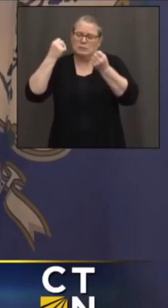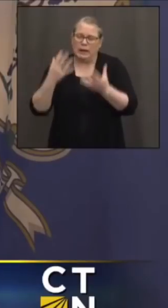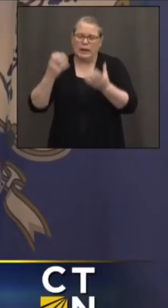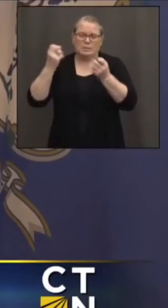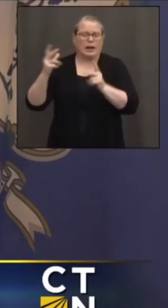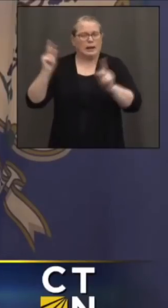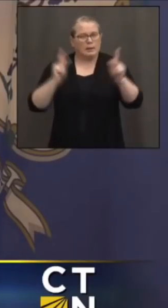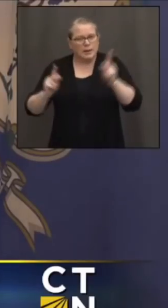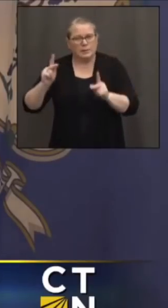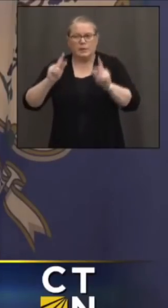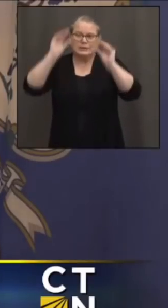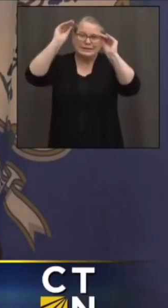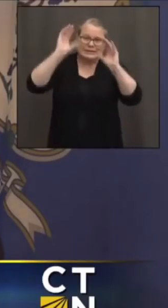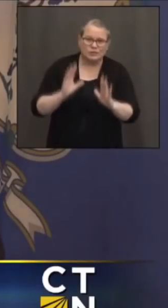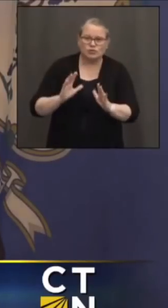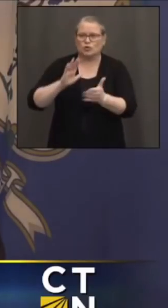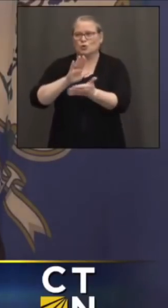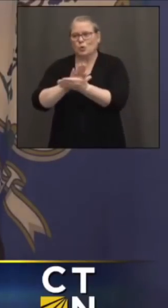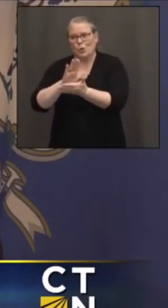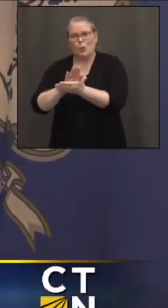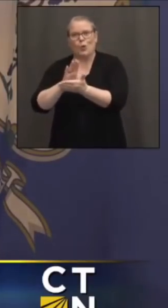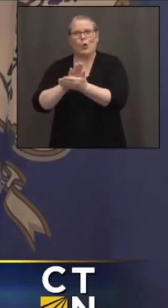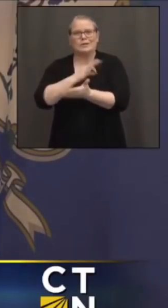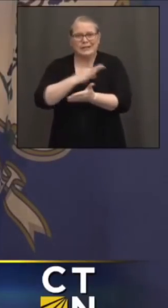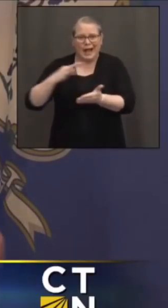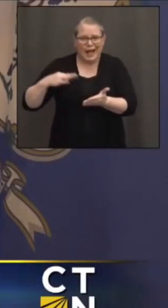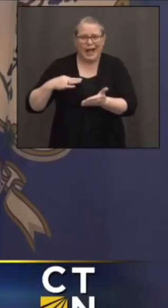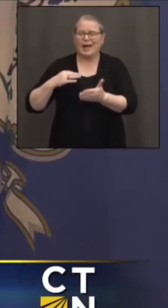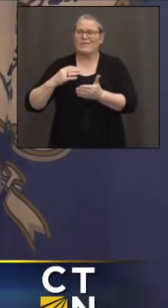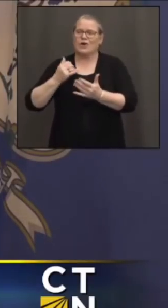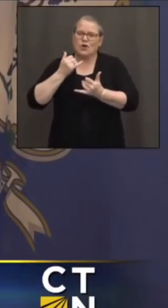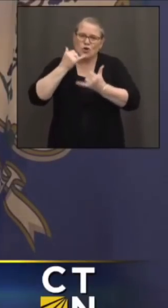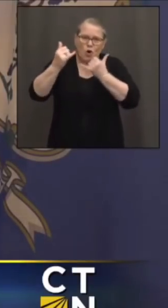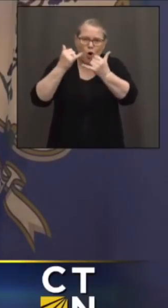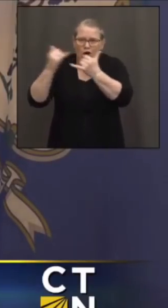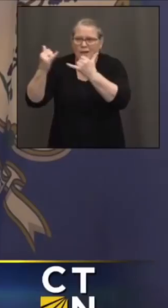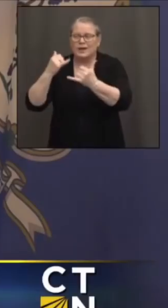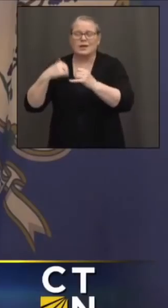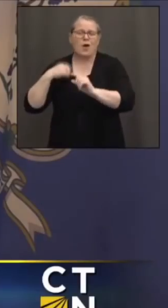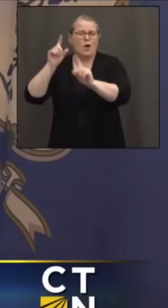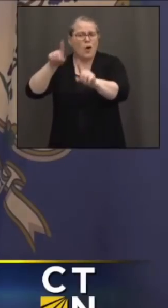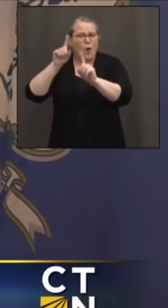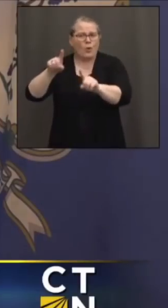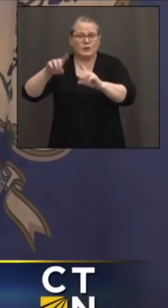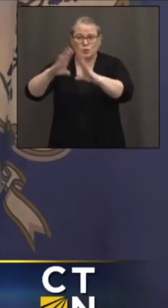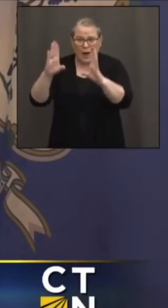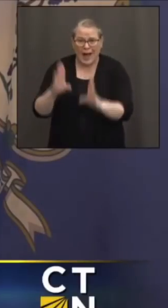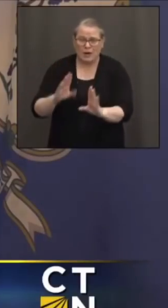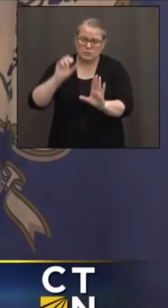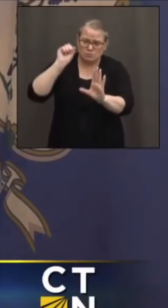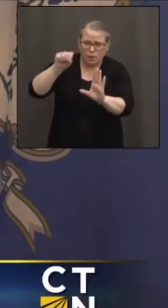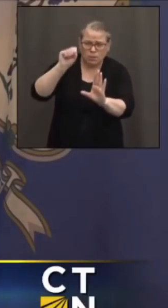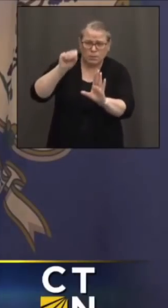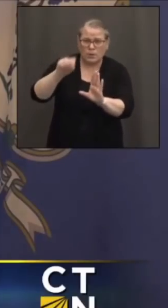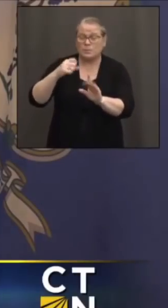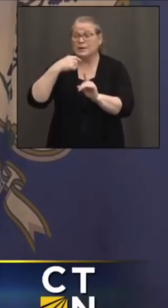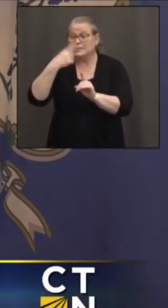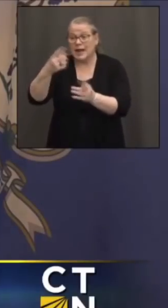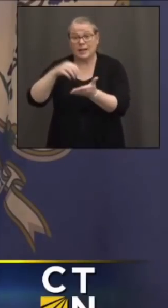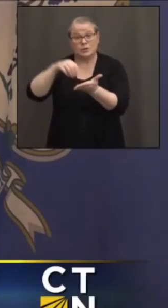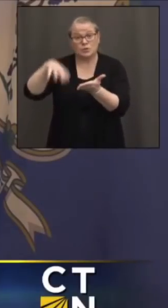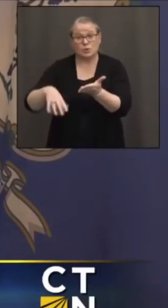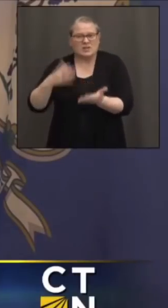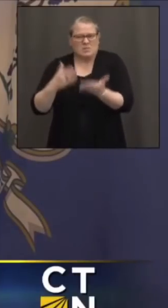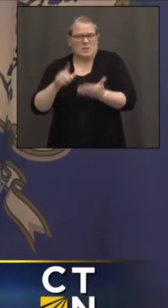teachers and school officials, calling, knocking on doors, telling those students, probably 25 percent of whom have never